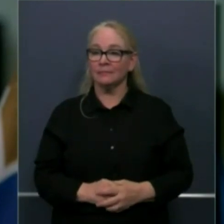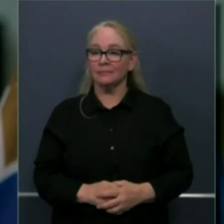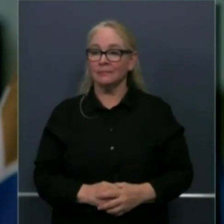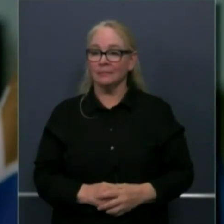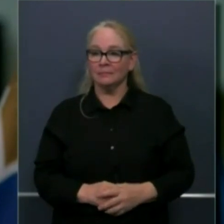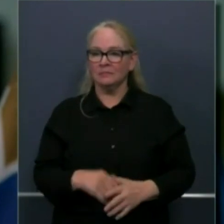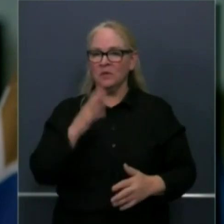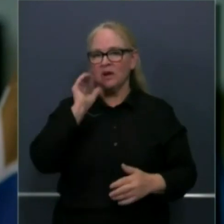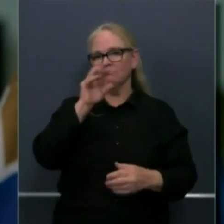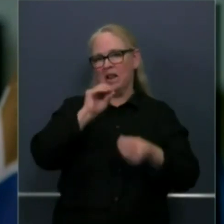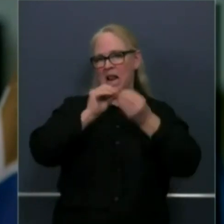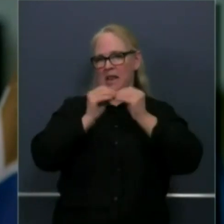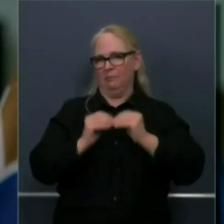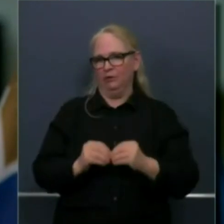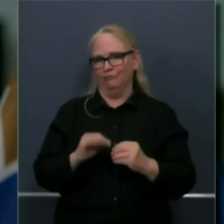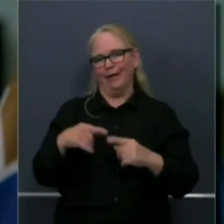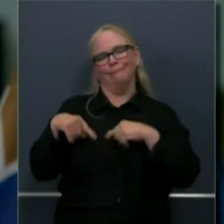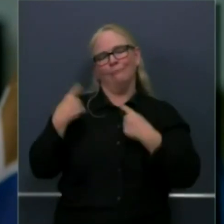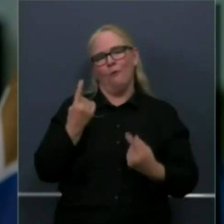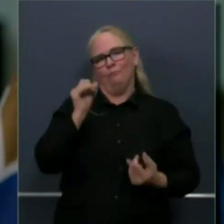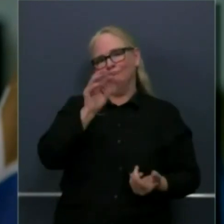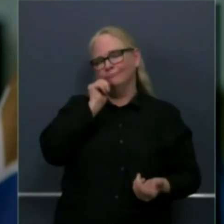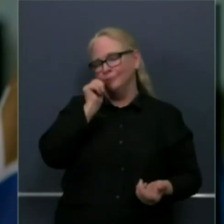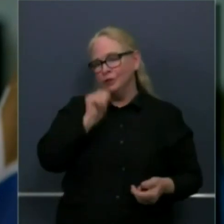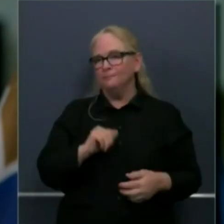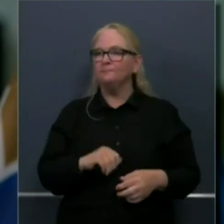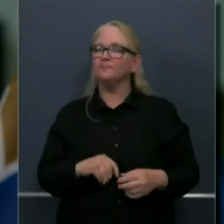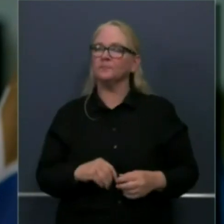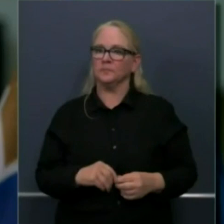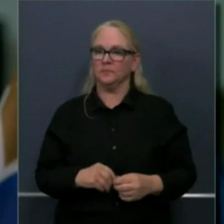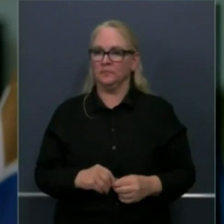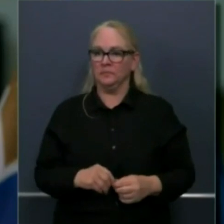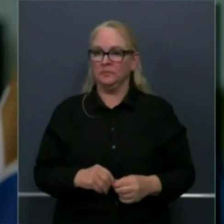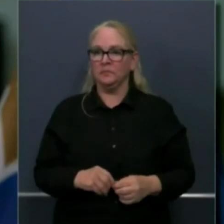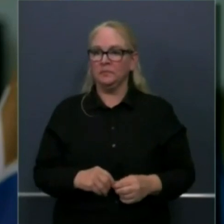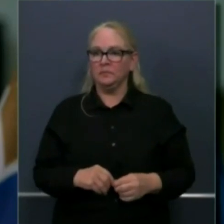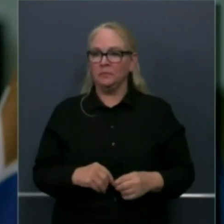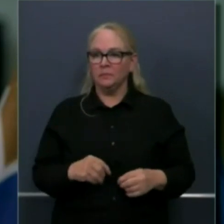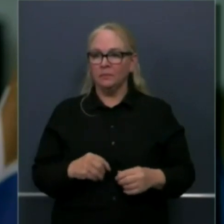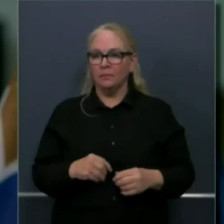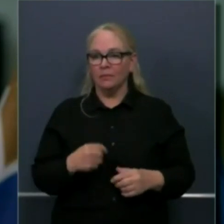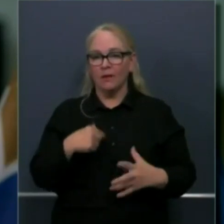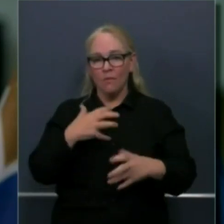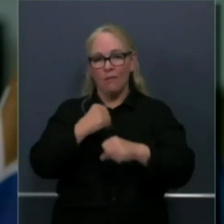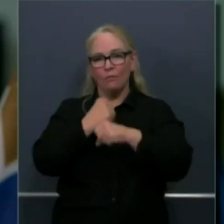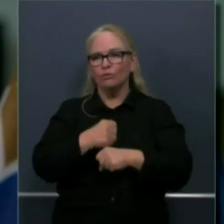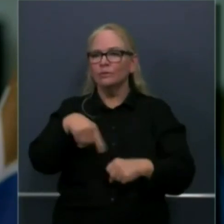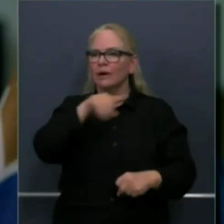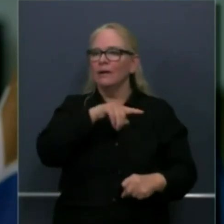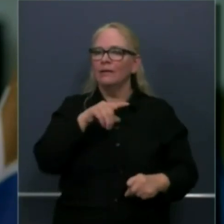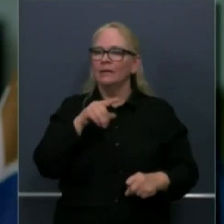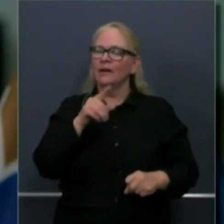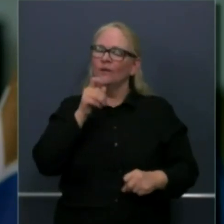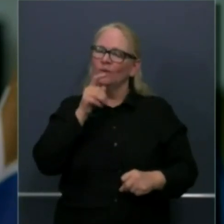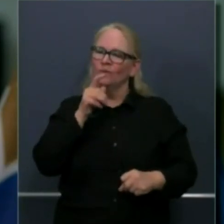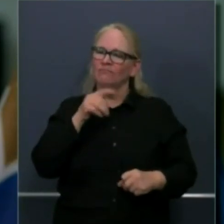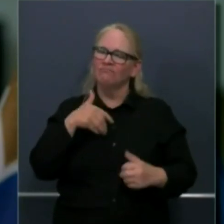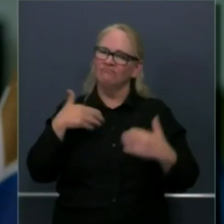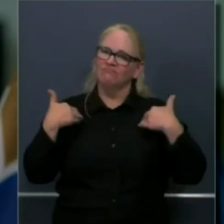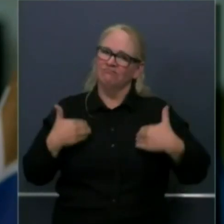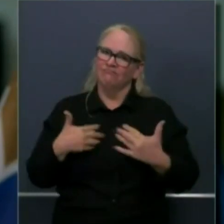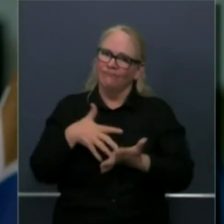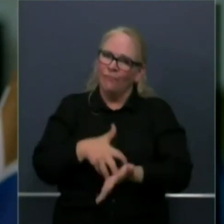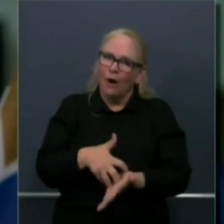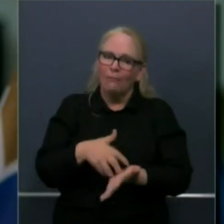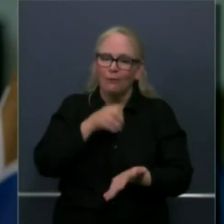our most vulnerable uh and that's why i also want to uh make uh an announcement and update uh that just five weeks ago